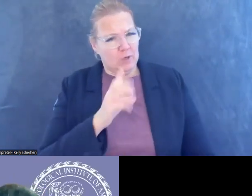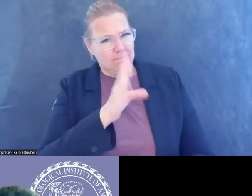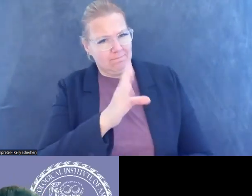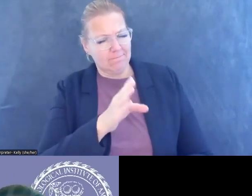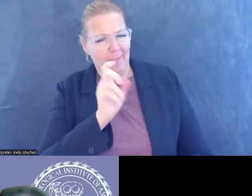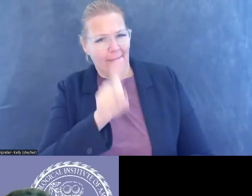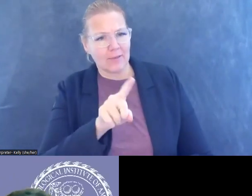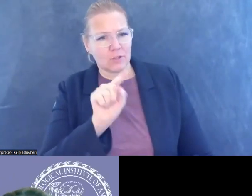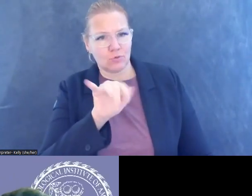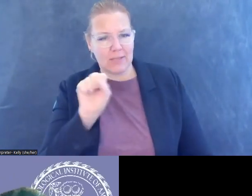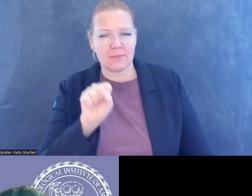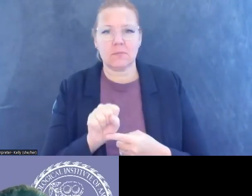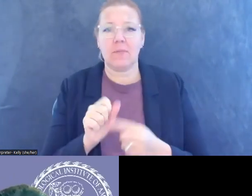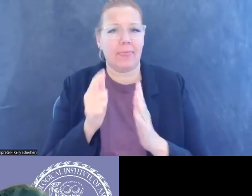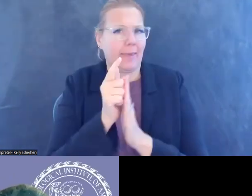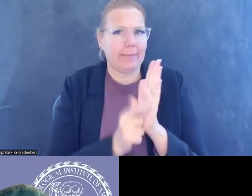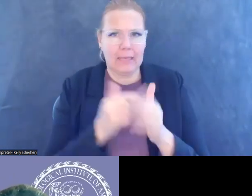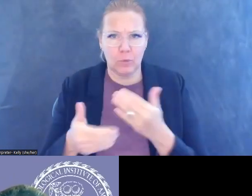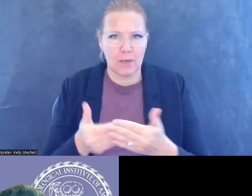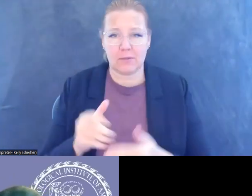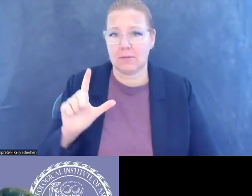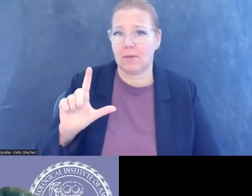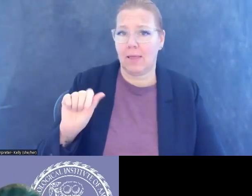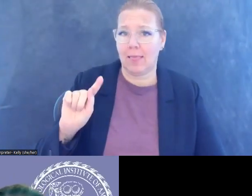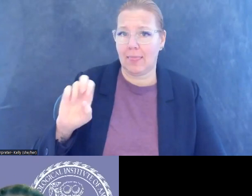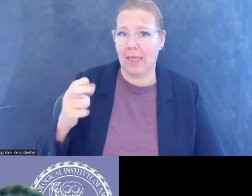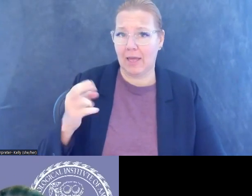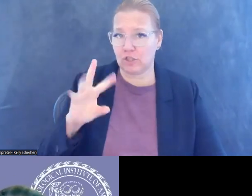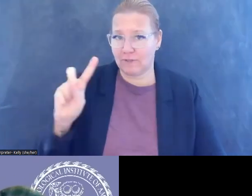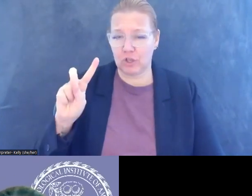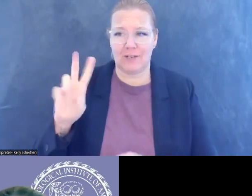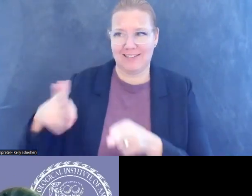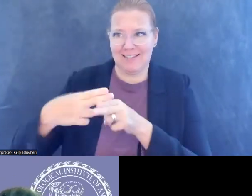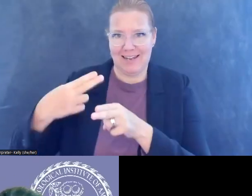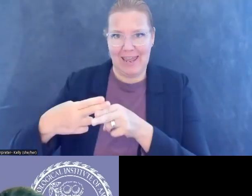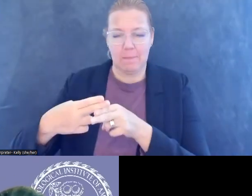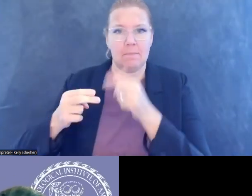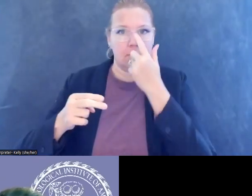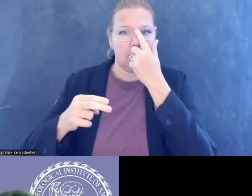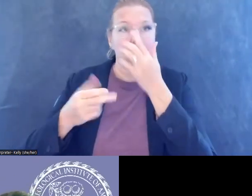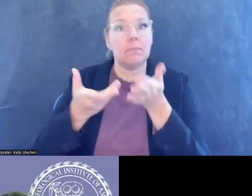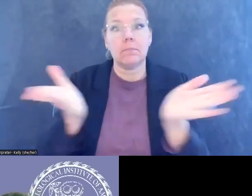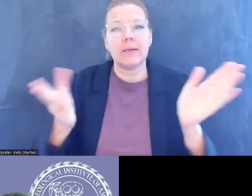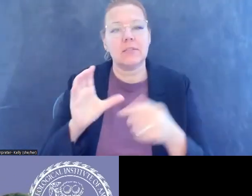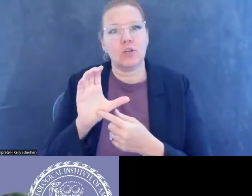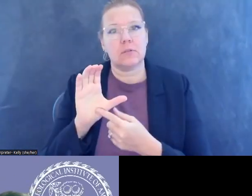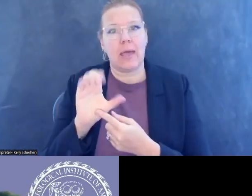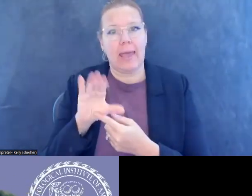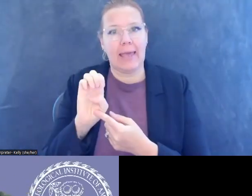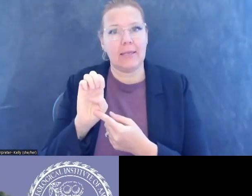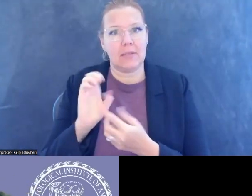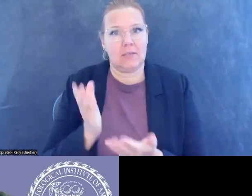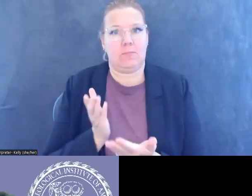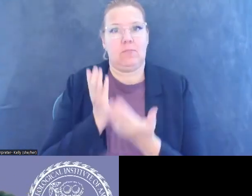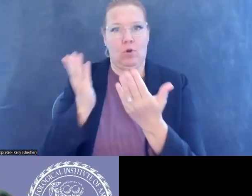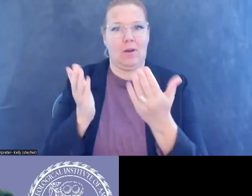about this legal process. Latchford's name gets on the radar because there's a case that's being brought by the federal government.